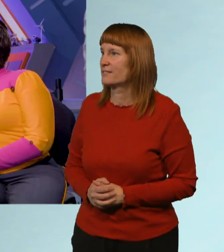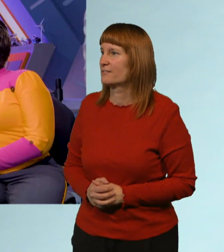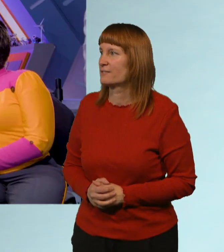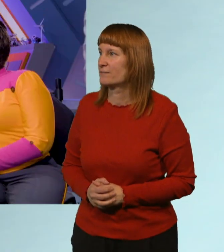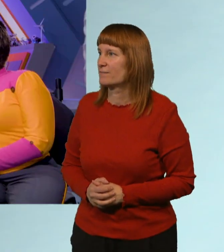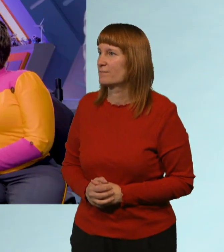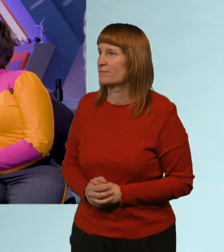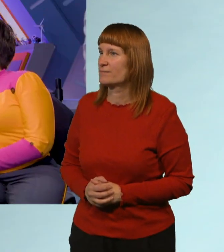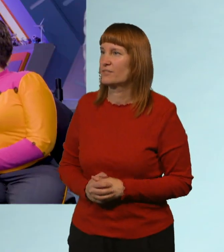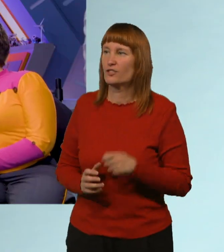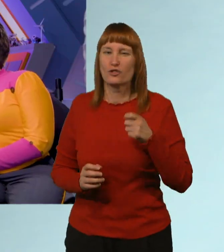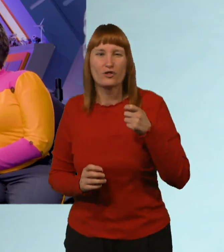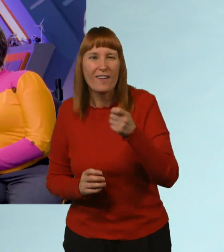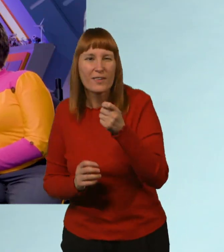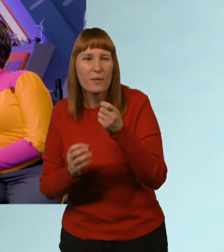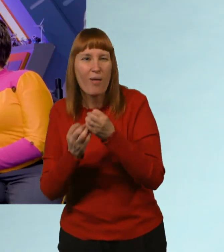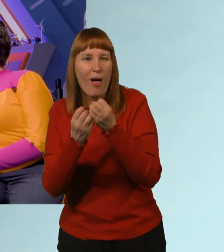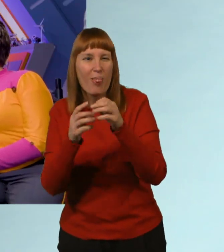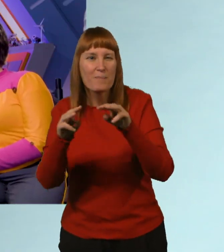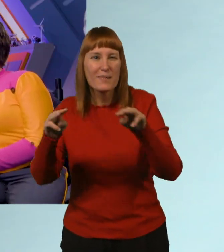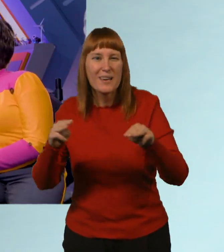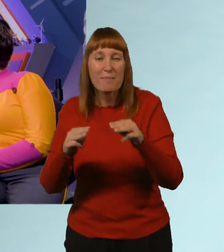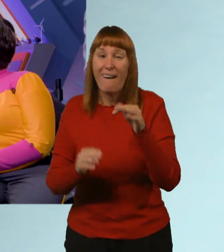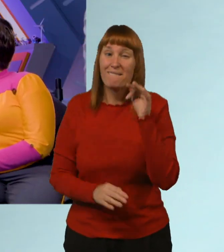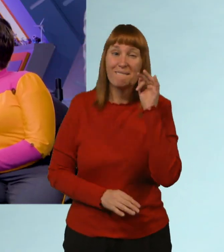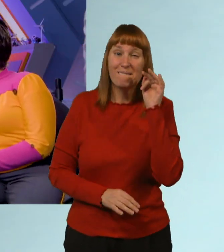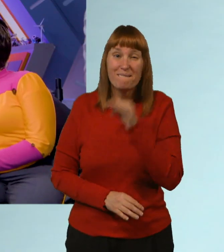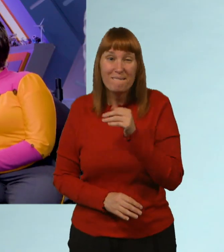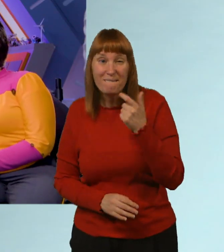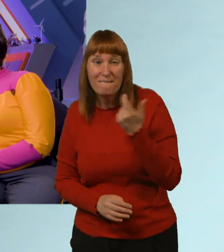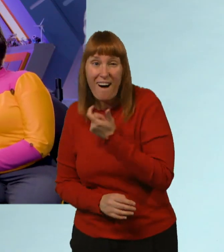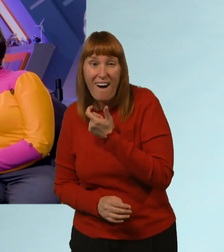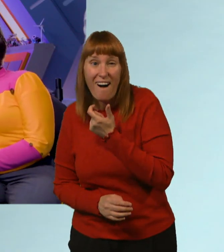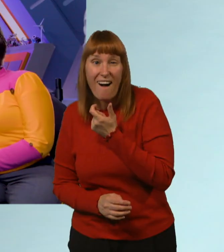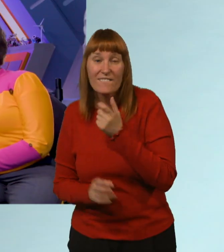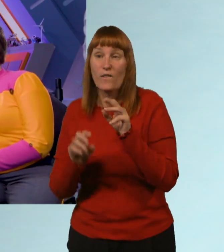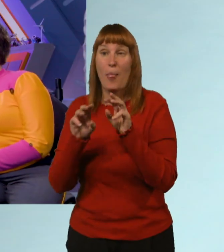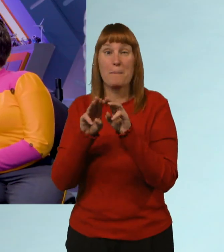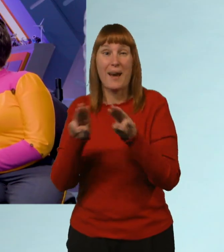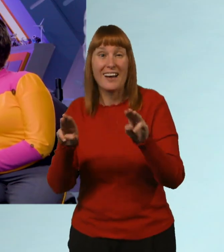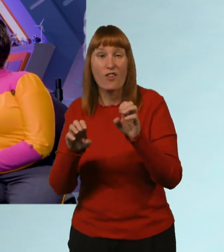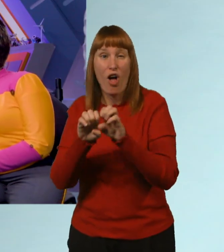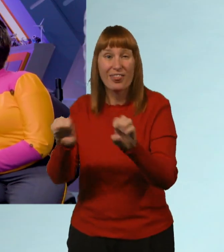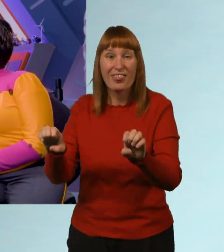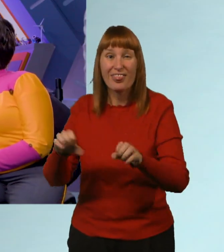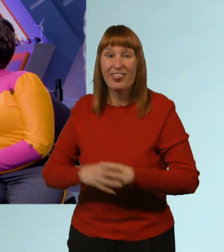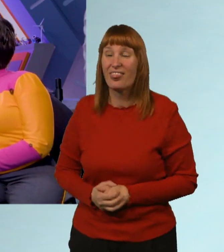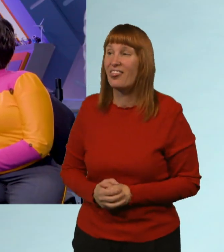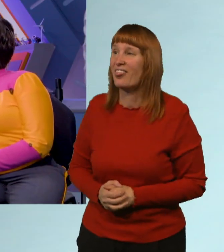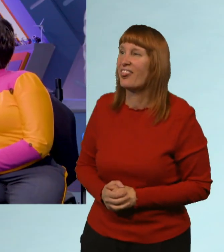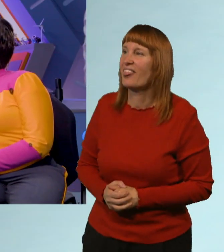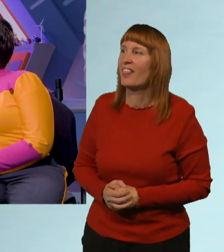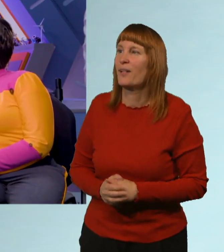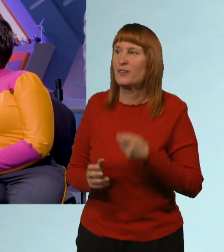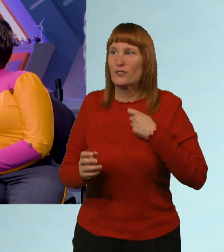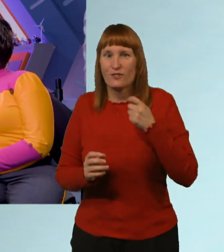Travelling with other people is so much fun. Oh, and it's great for planet Earth. We'd better travel